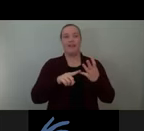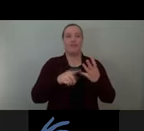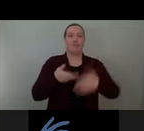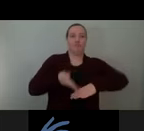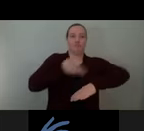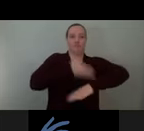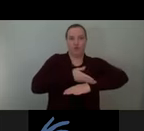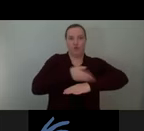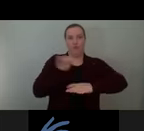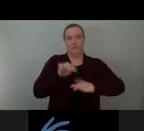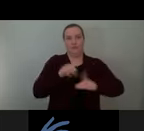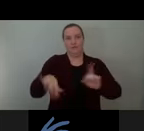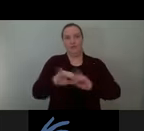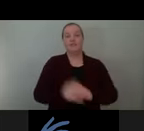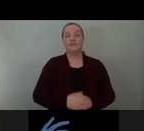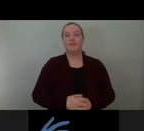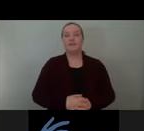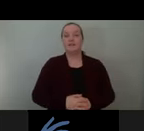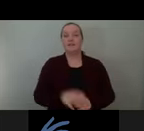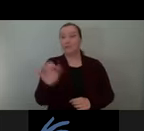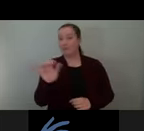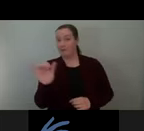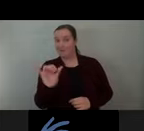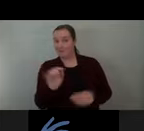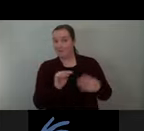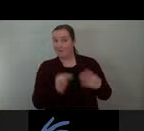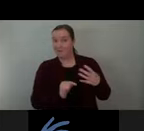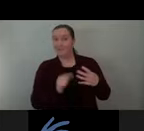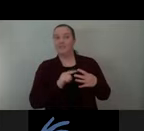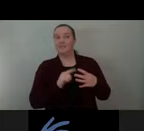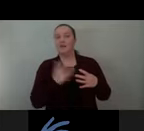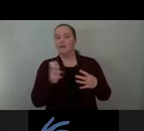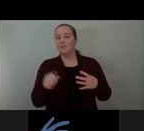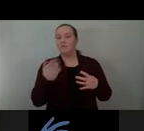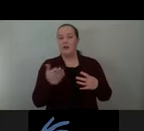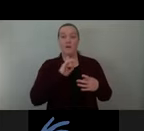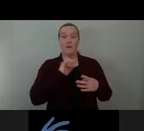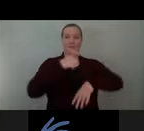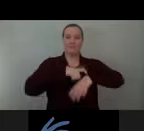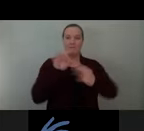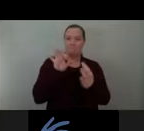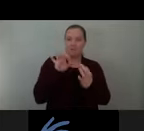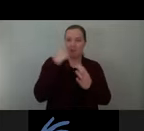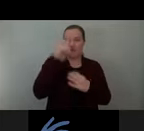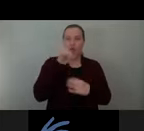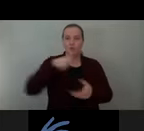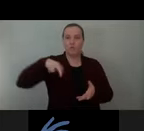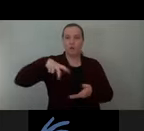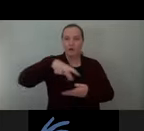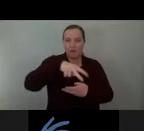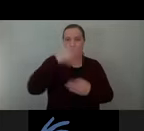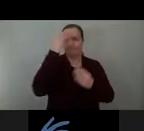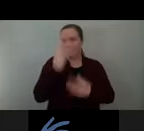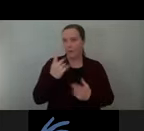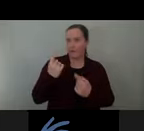Beyond that, we're also hoping to provide real-time feedback to pedestrians about what they're doing, provide a